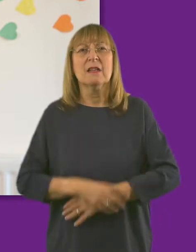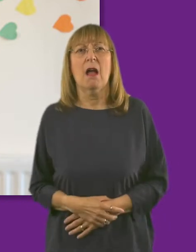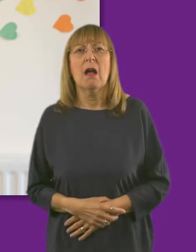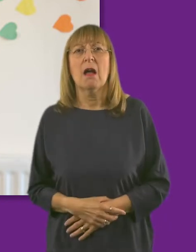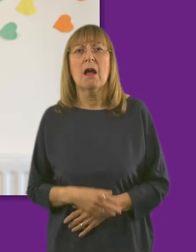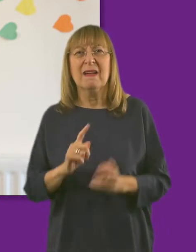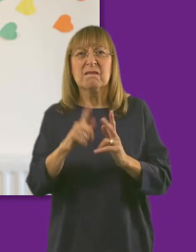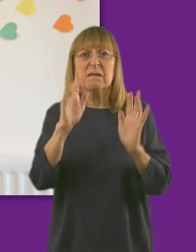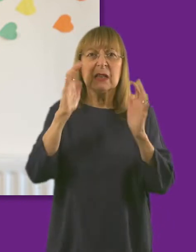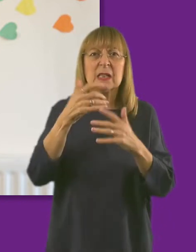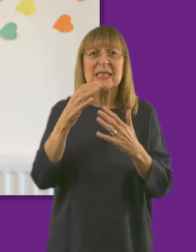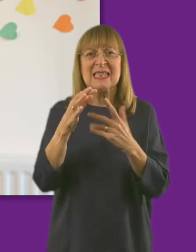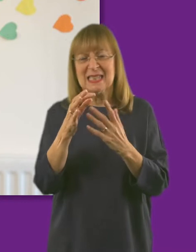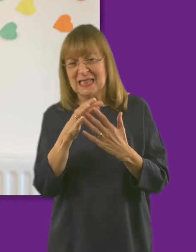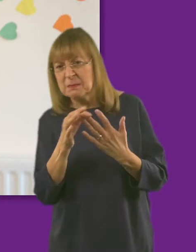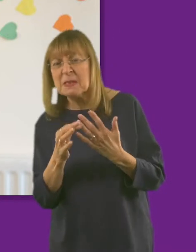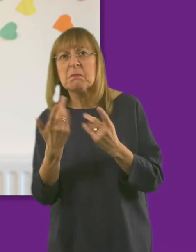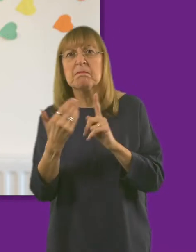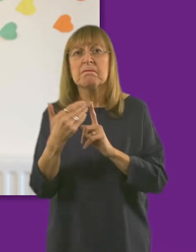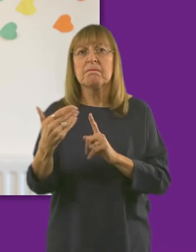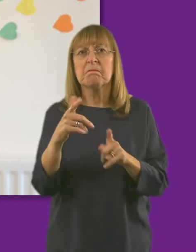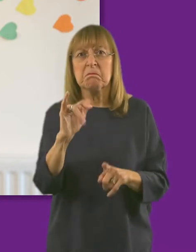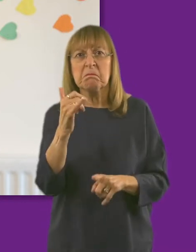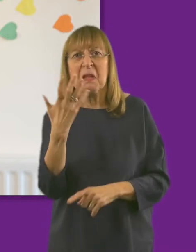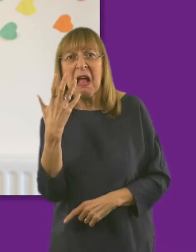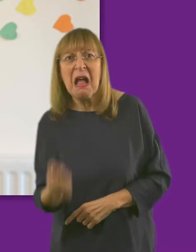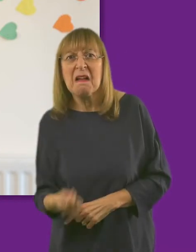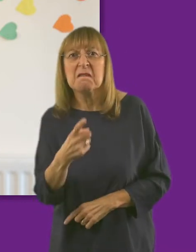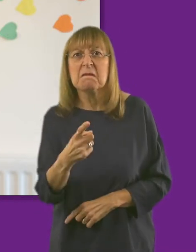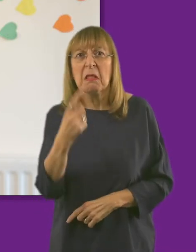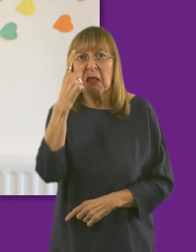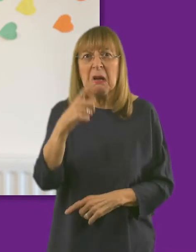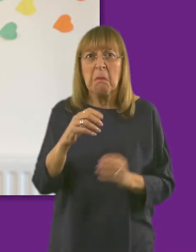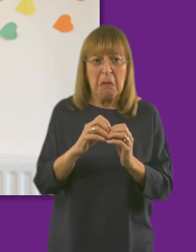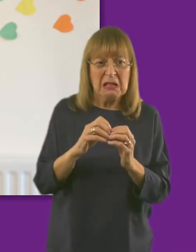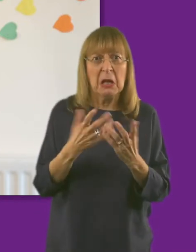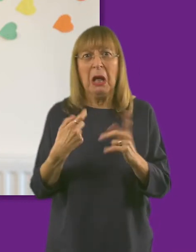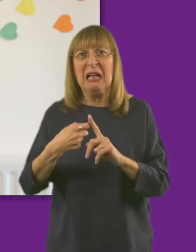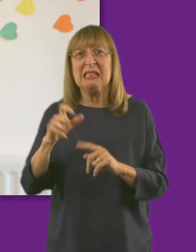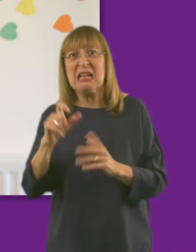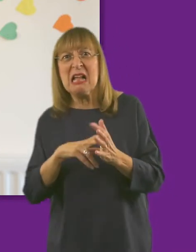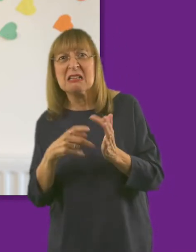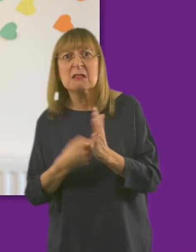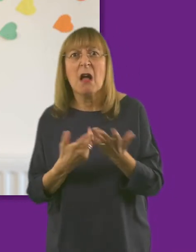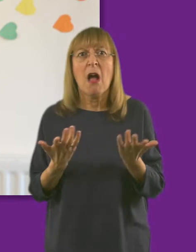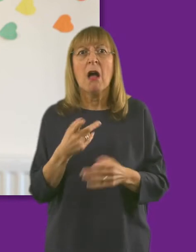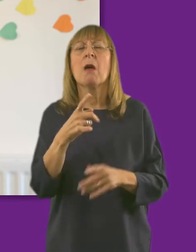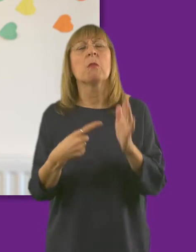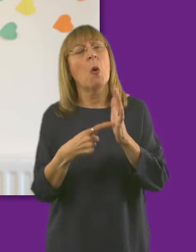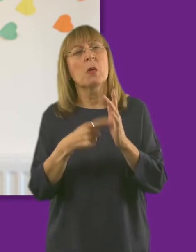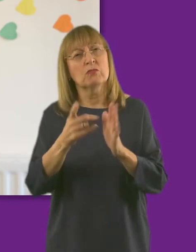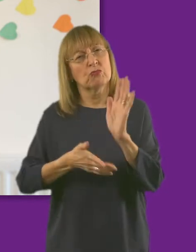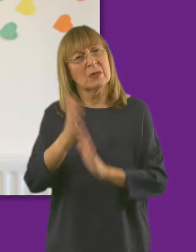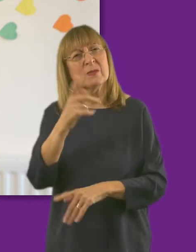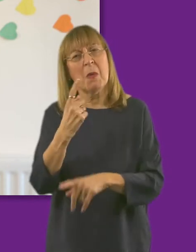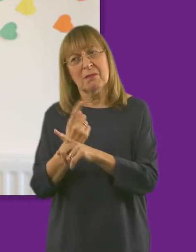worried about any signs or symptoms that you may be experiencing that you think could be bladder or kidney cancer, it's really important that